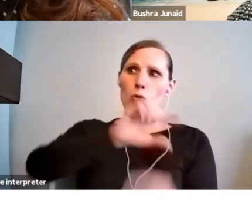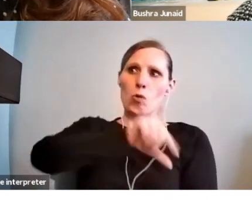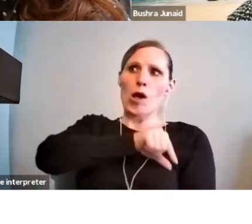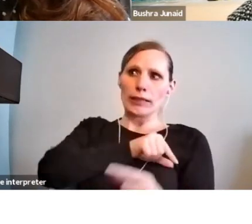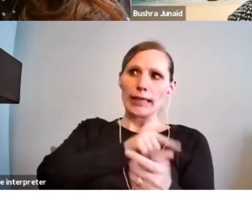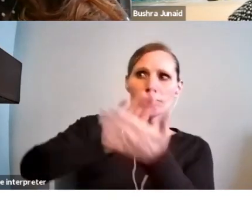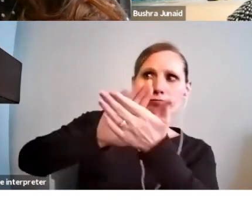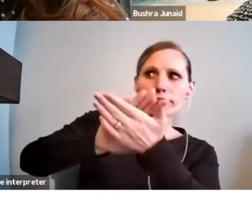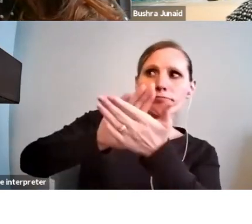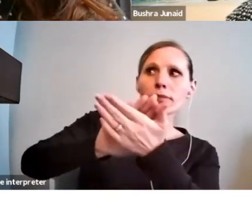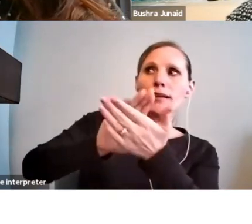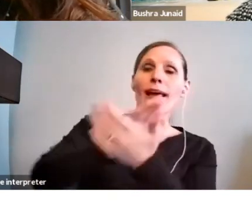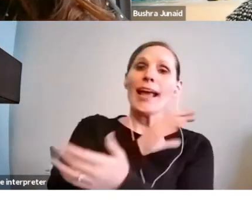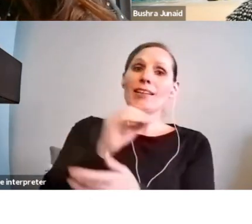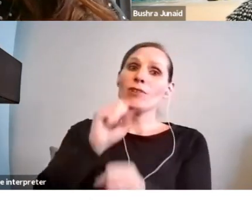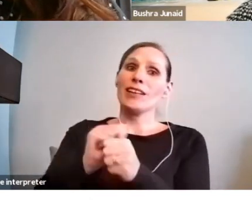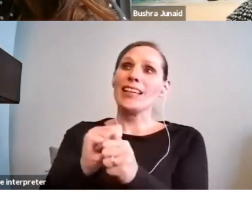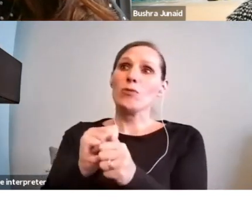it's also viable.